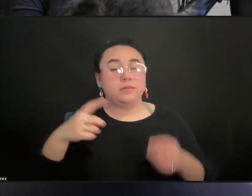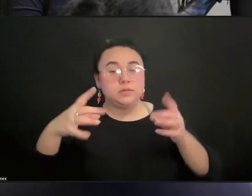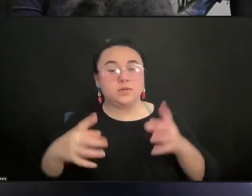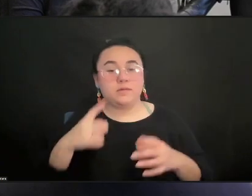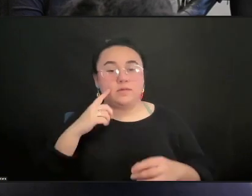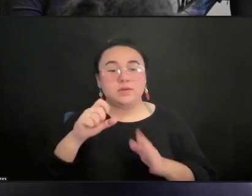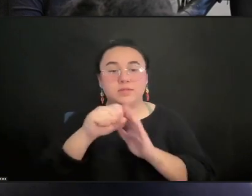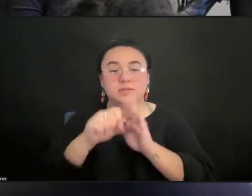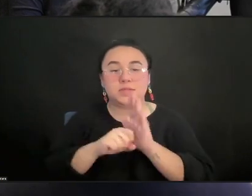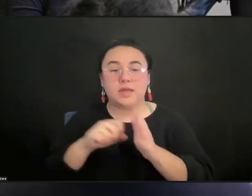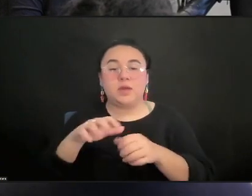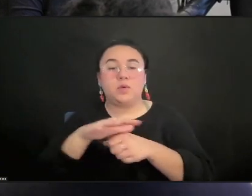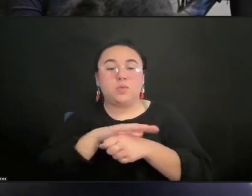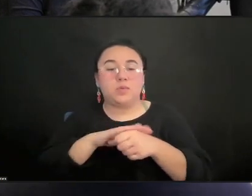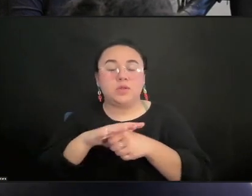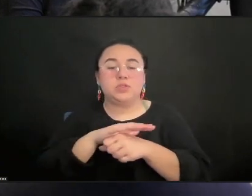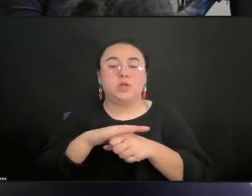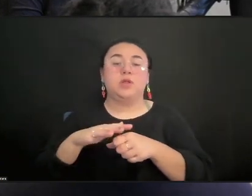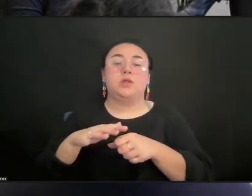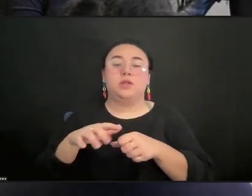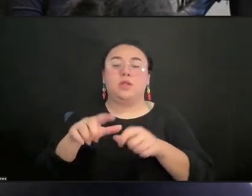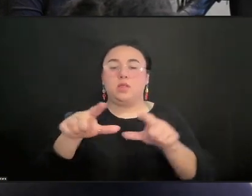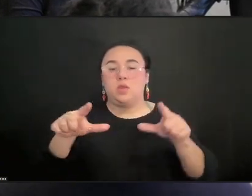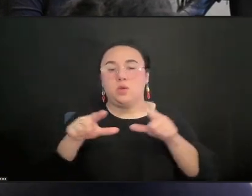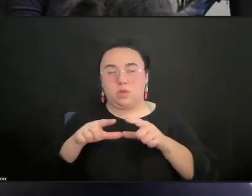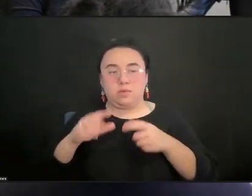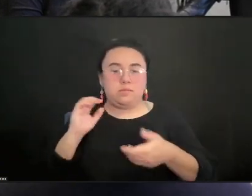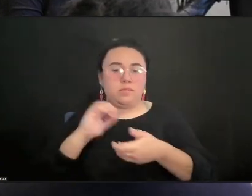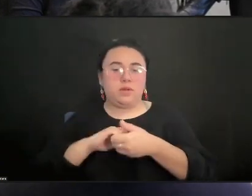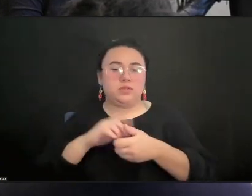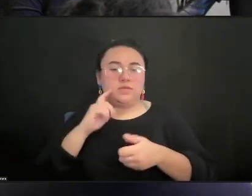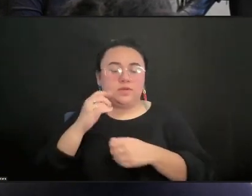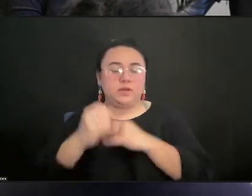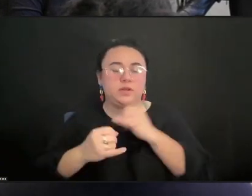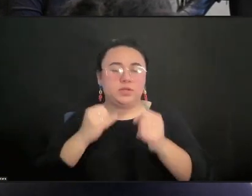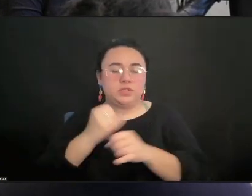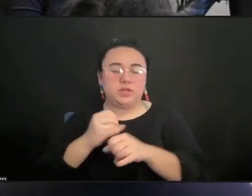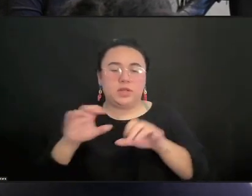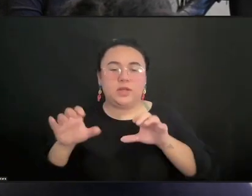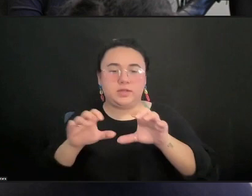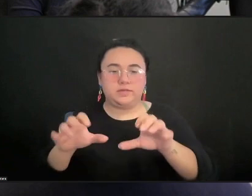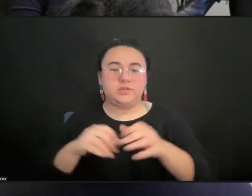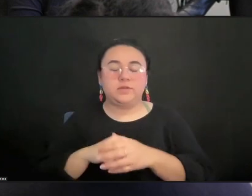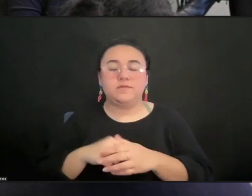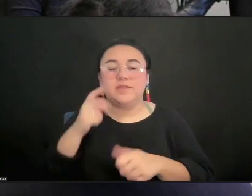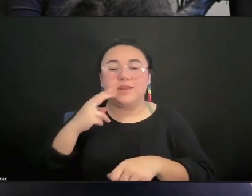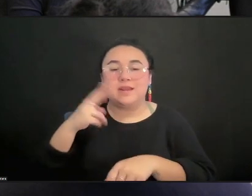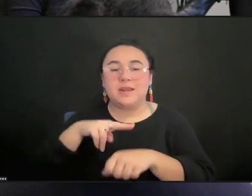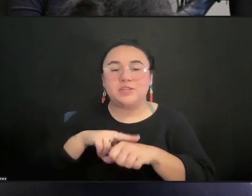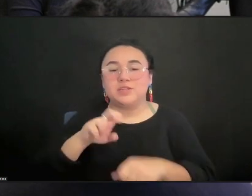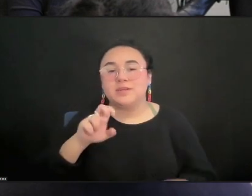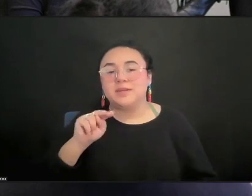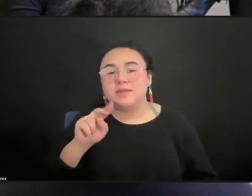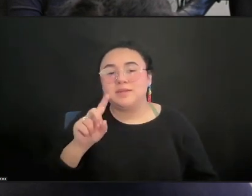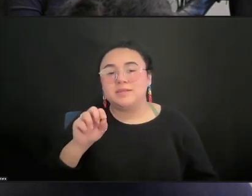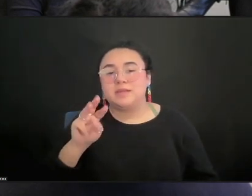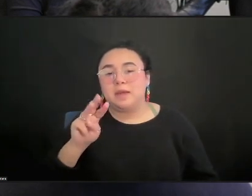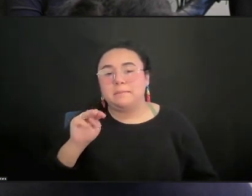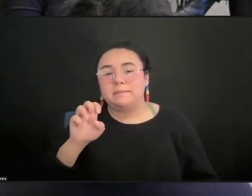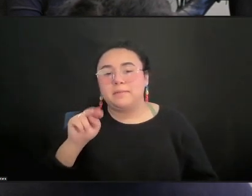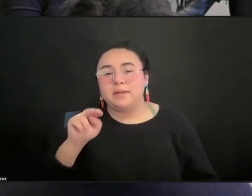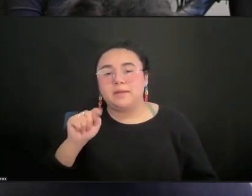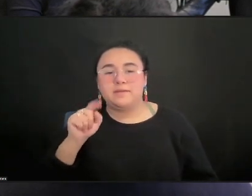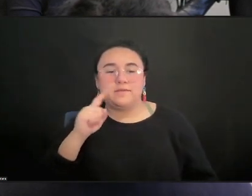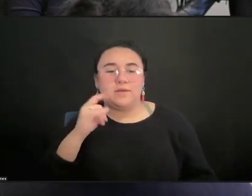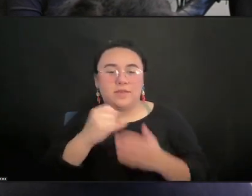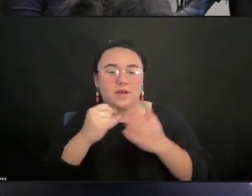regional, and local partnerships and international activities at the National Endowment for the Arts. I am a middle-aged and aging